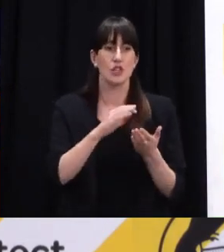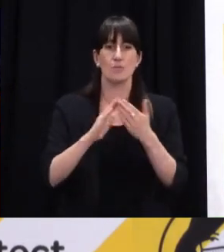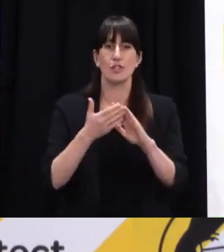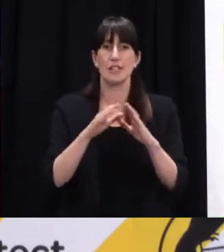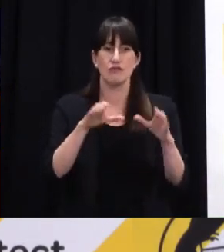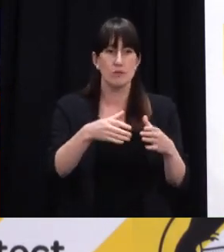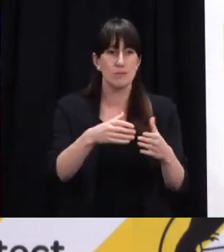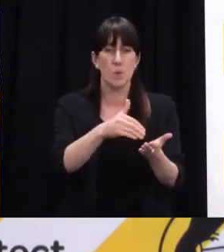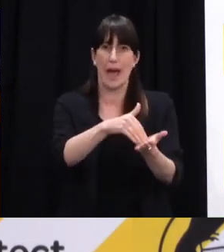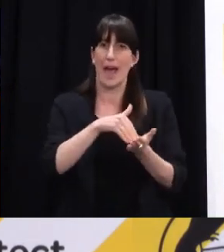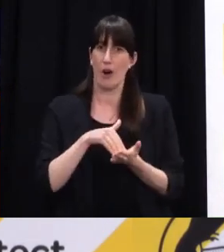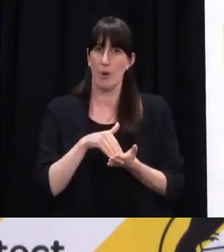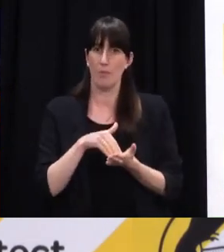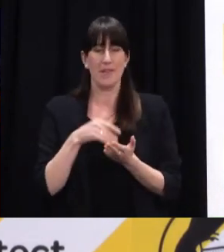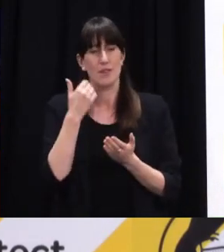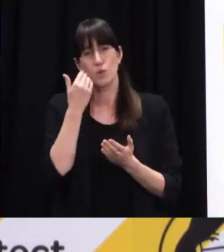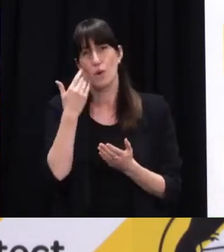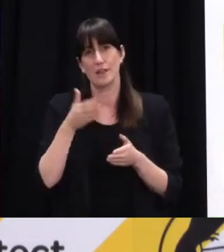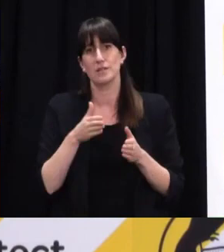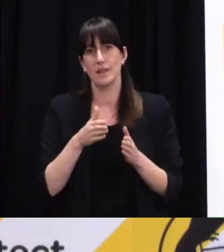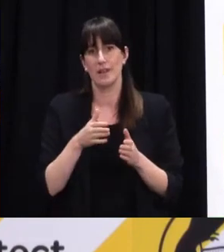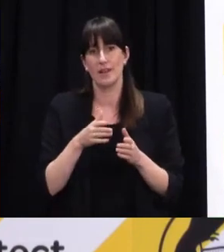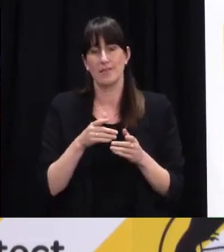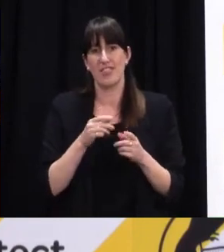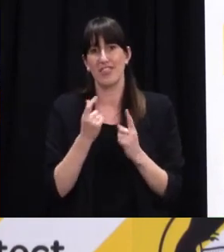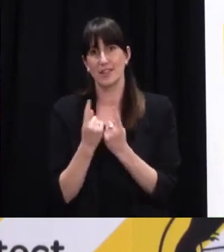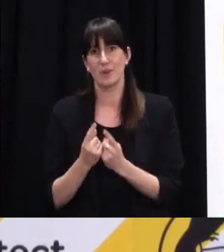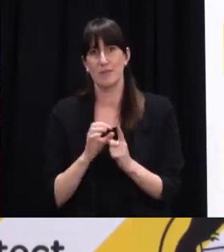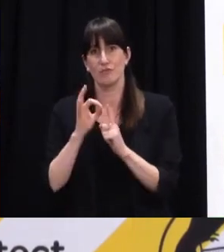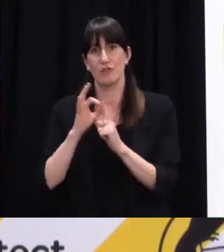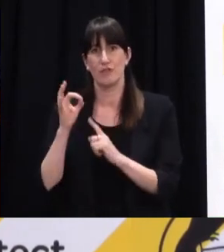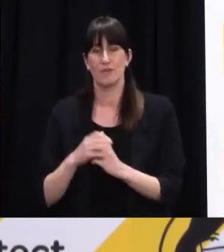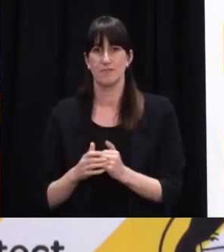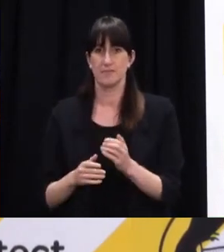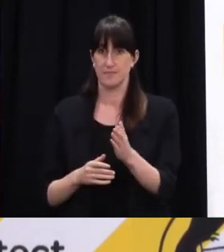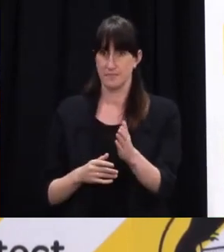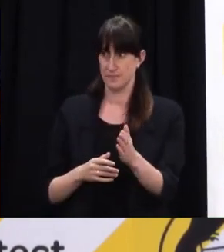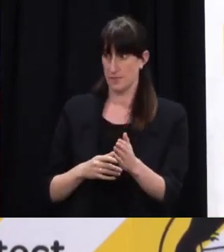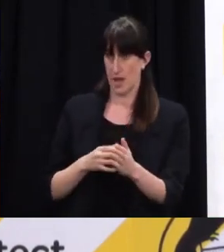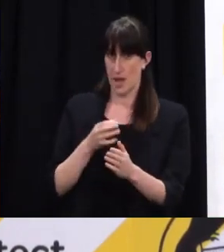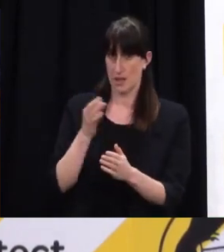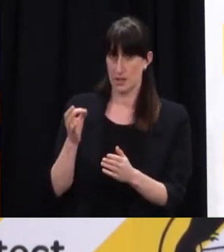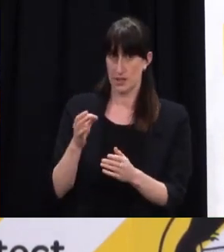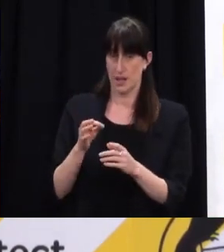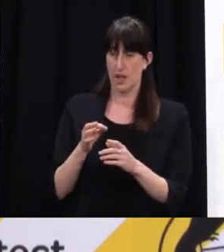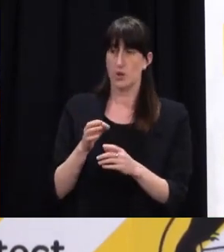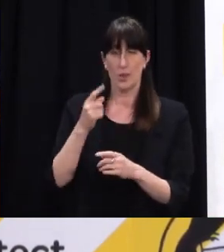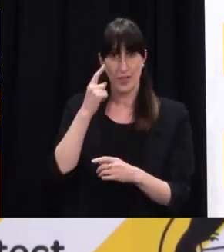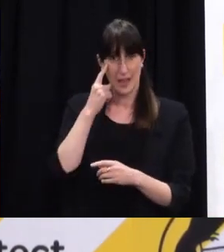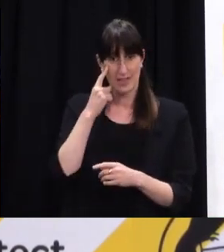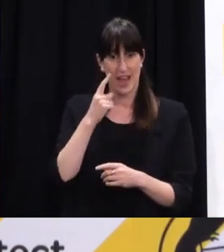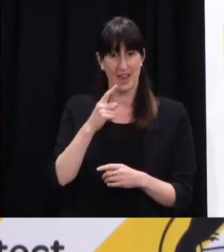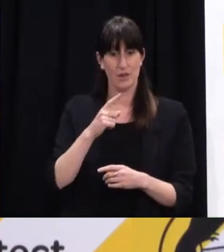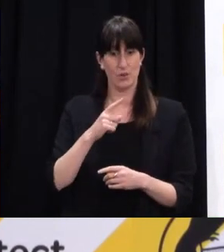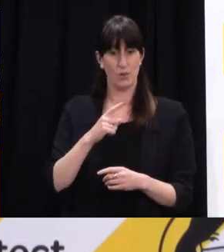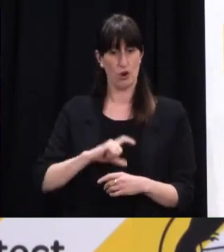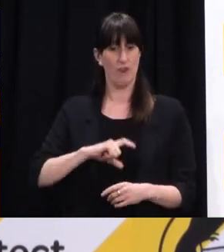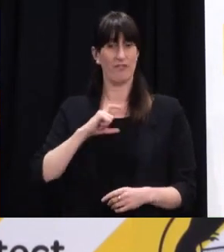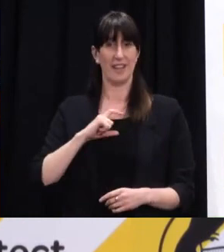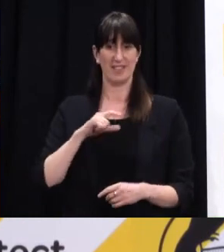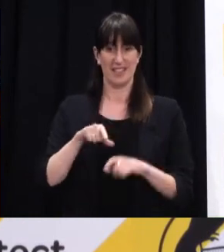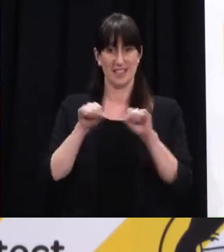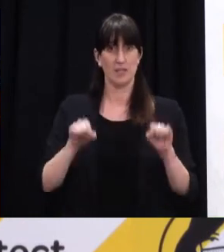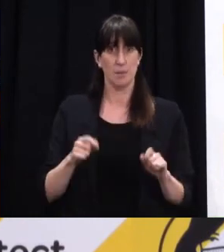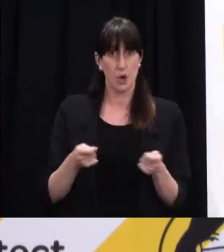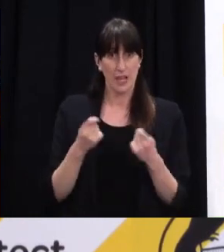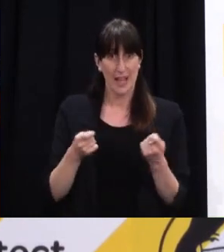always be things that we can improve and fix. Do you think this will restore confidence in the system with regards to the specific and community? I think people can see that we're